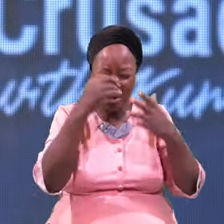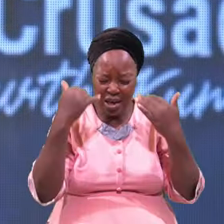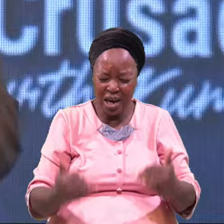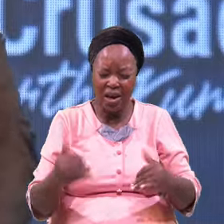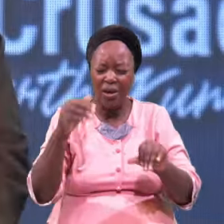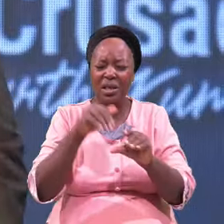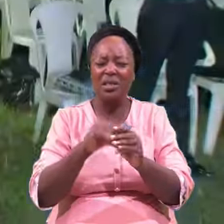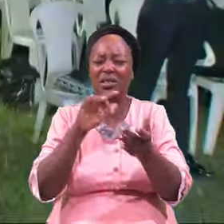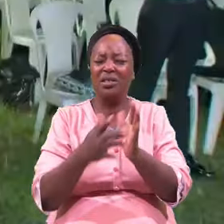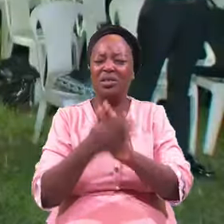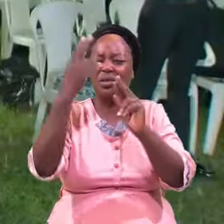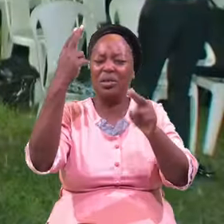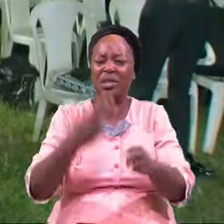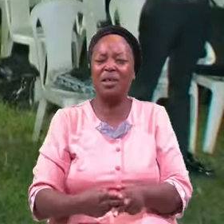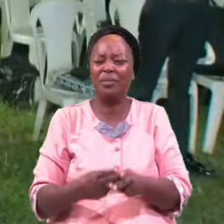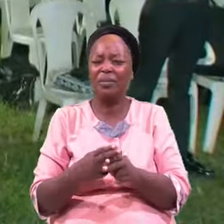Jesus Name